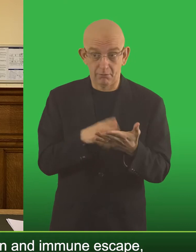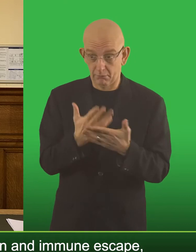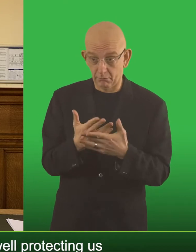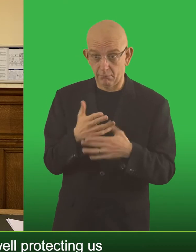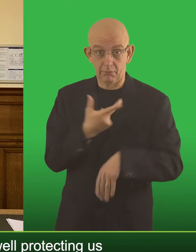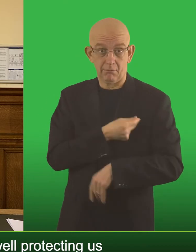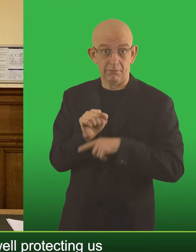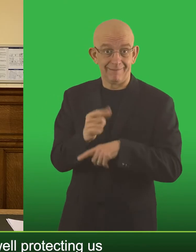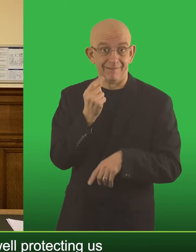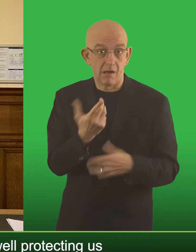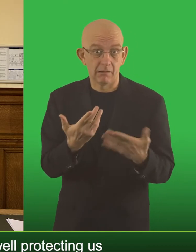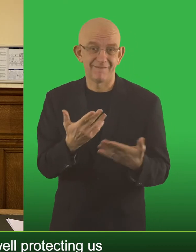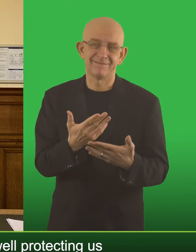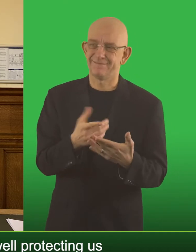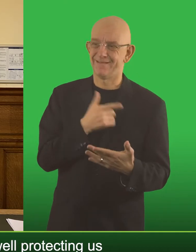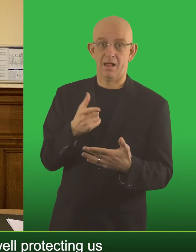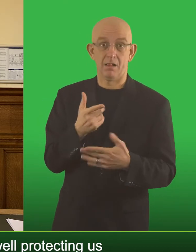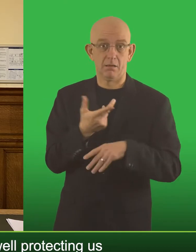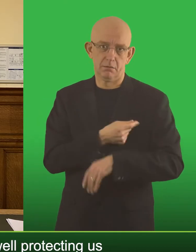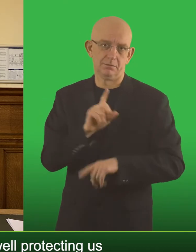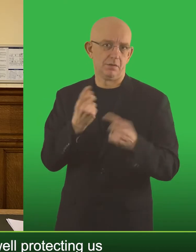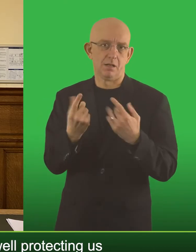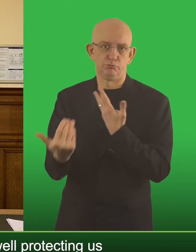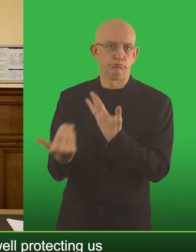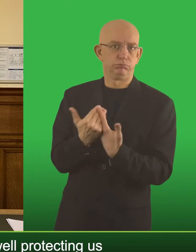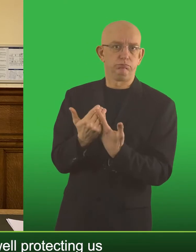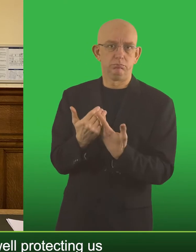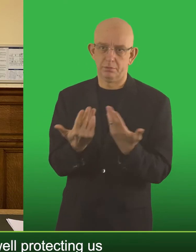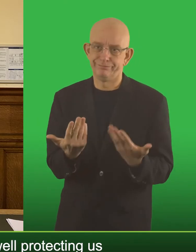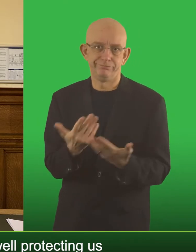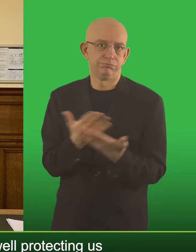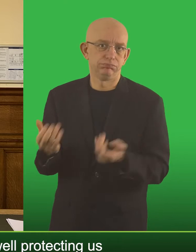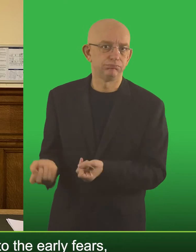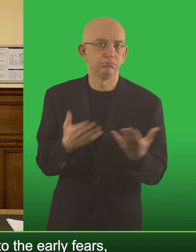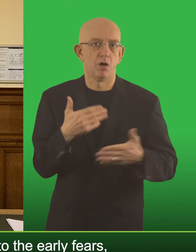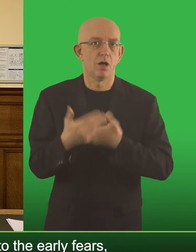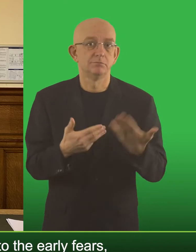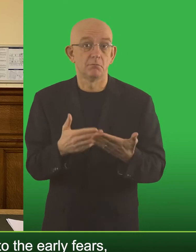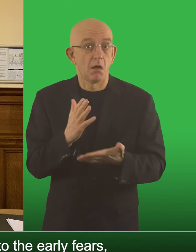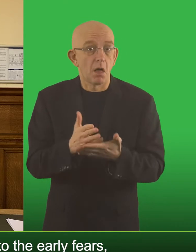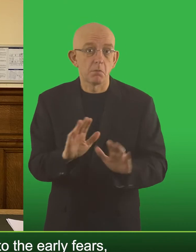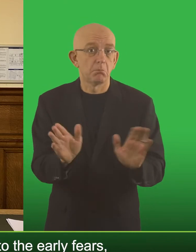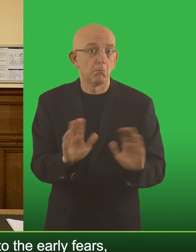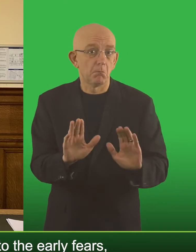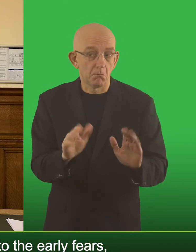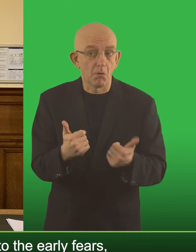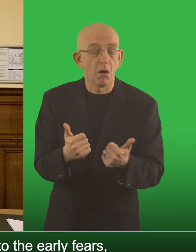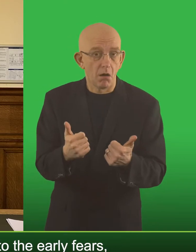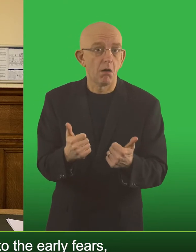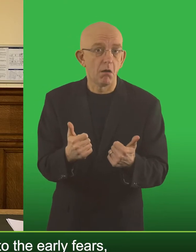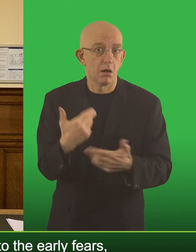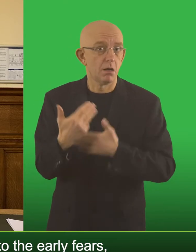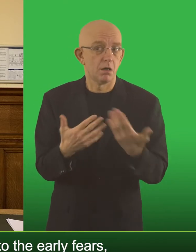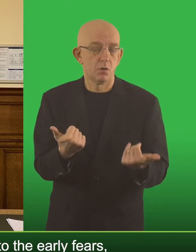immune escape, i.e. the vaccine wouldn't work as well, protecting us against severe disease and hospitalisation. That has not played out according